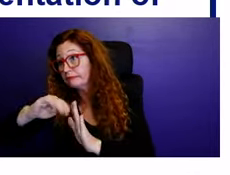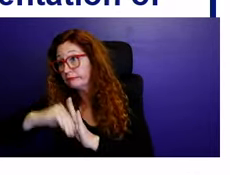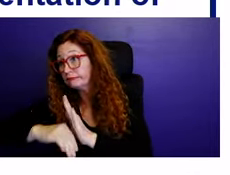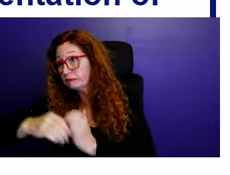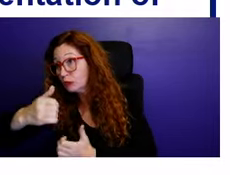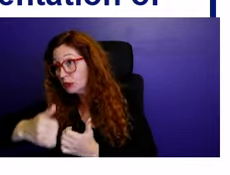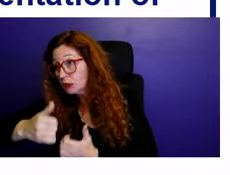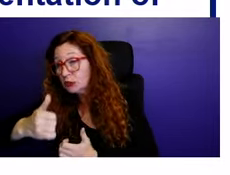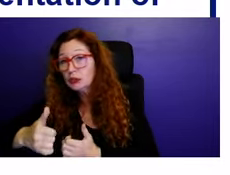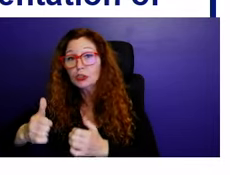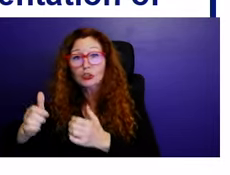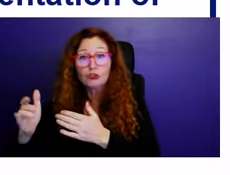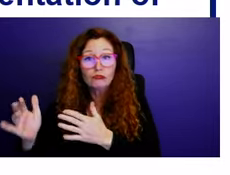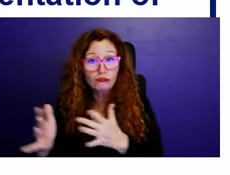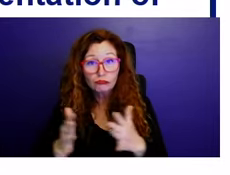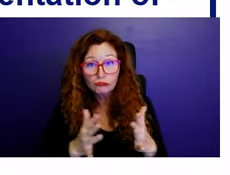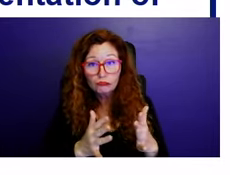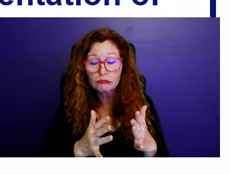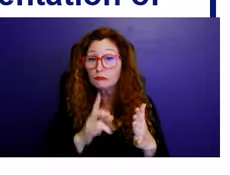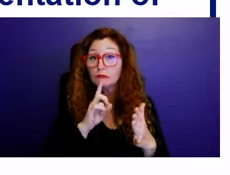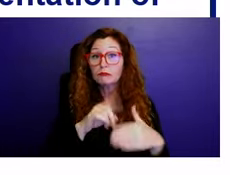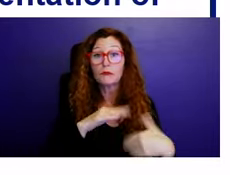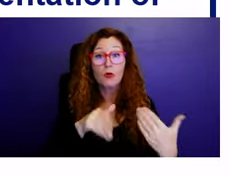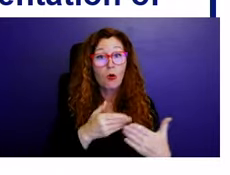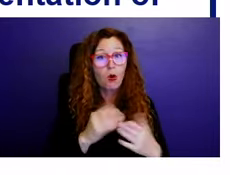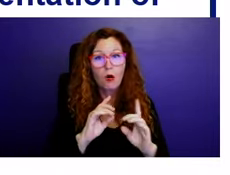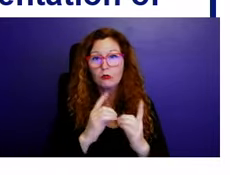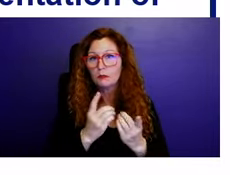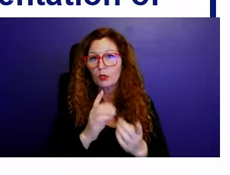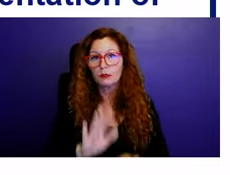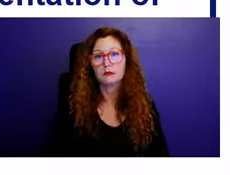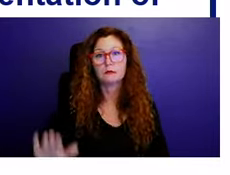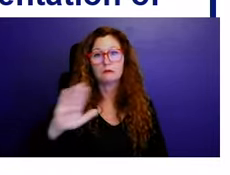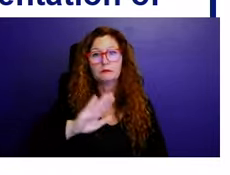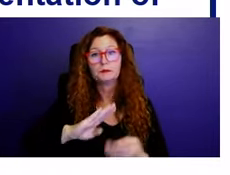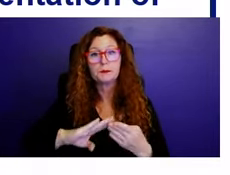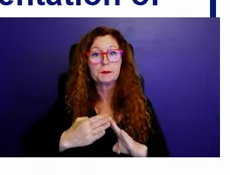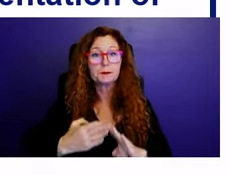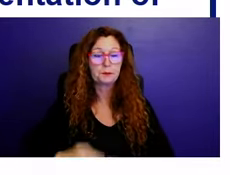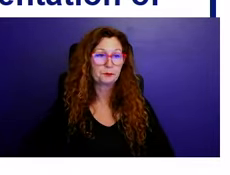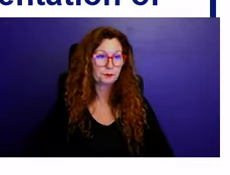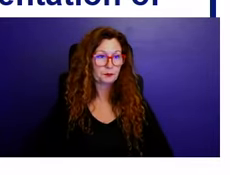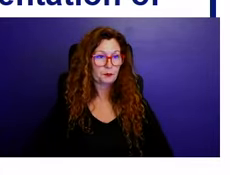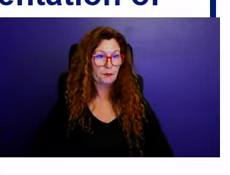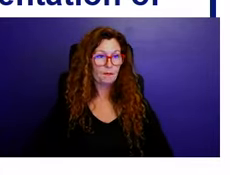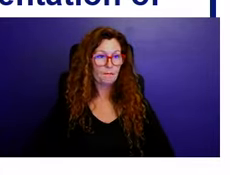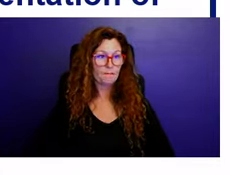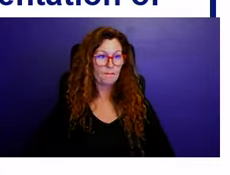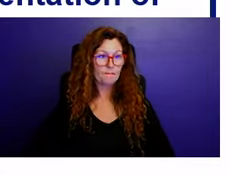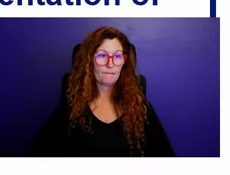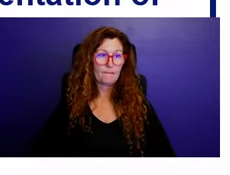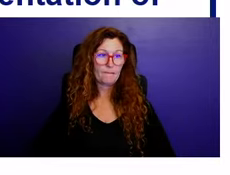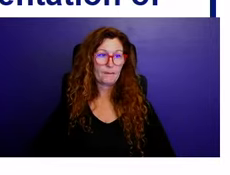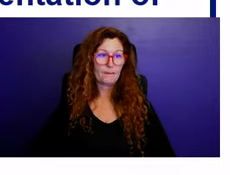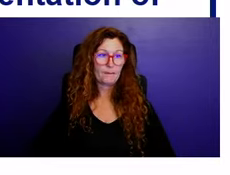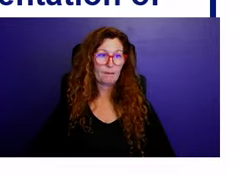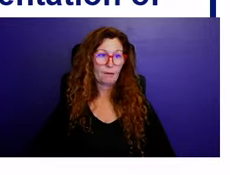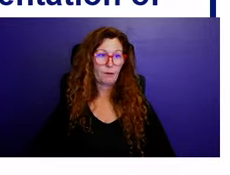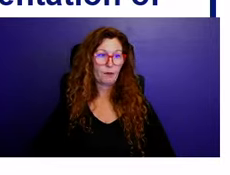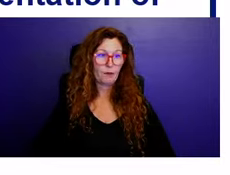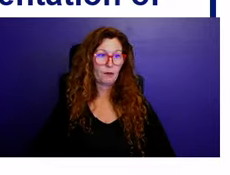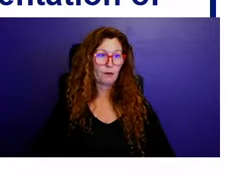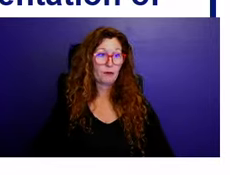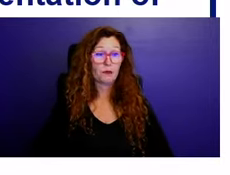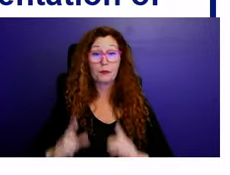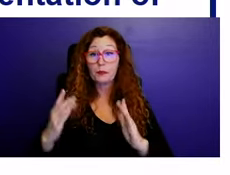just about every department in the city. What I am looking for today is some direction from the commission to move forward with